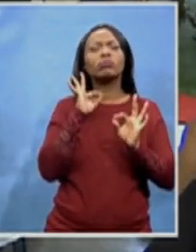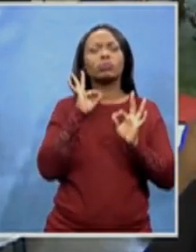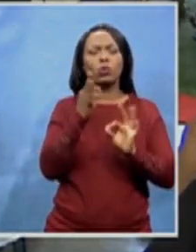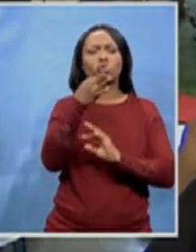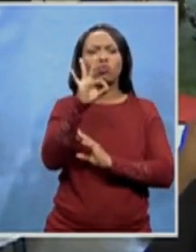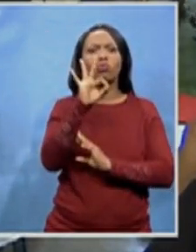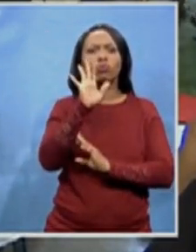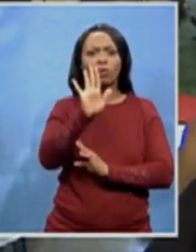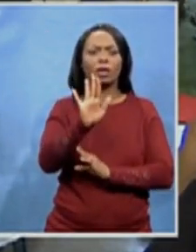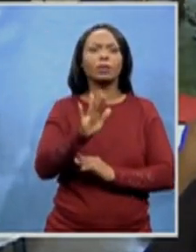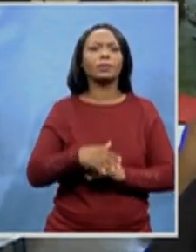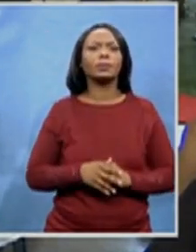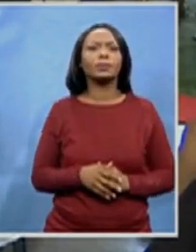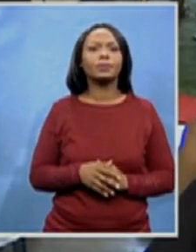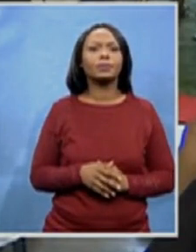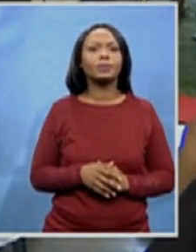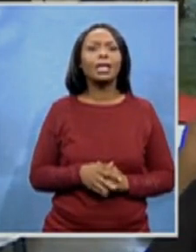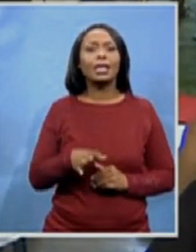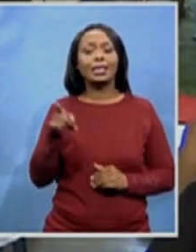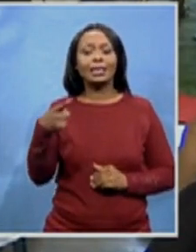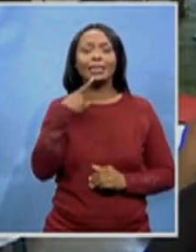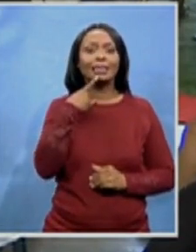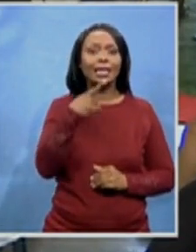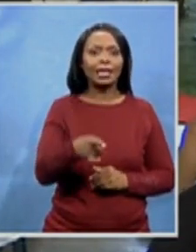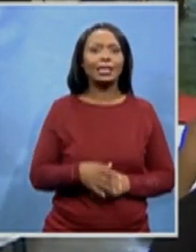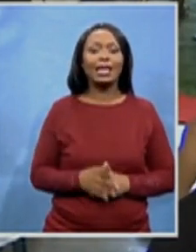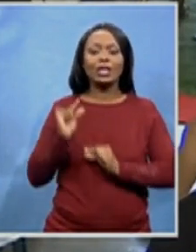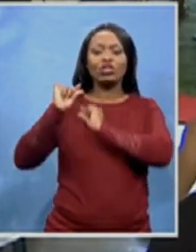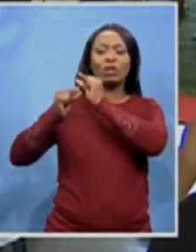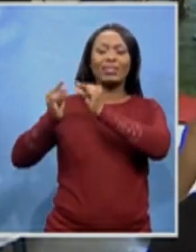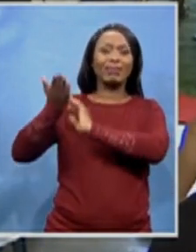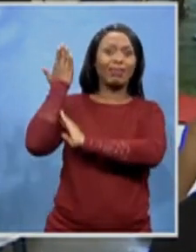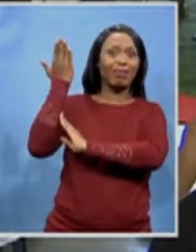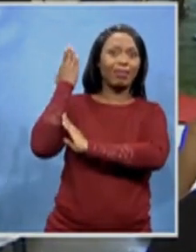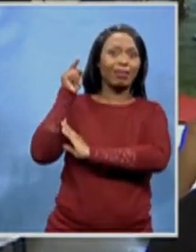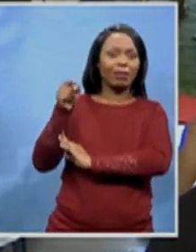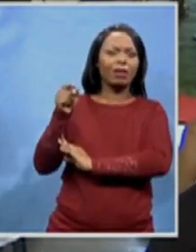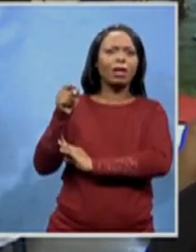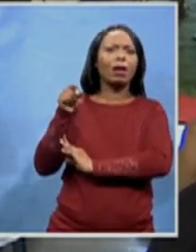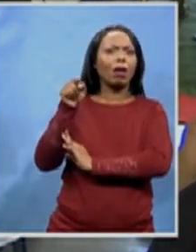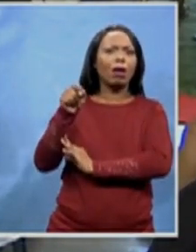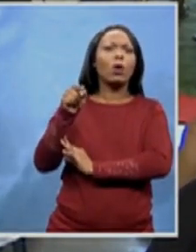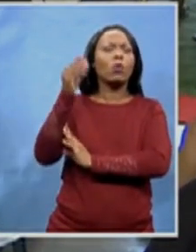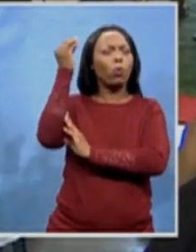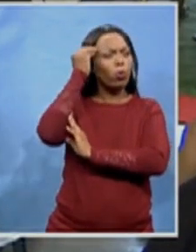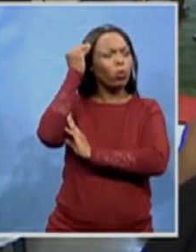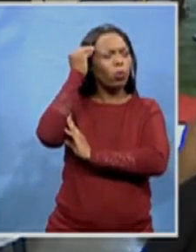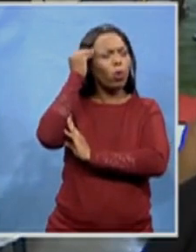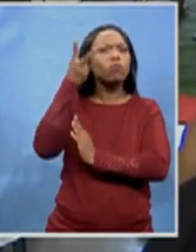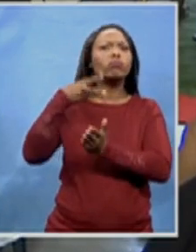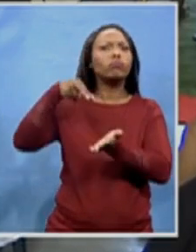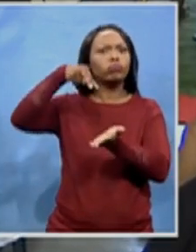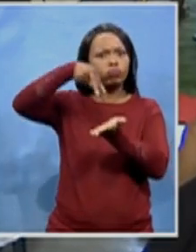Ugutilea, Generation Lea, was the one that stood the ground. There is a